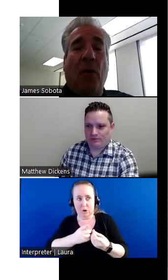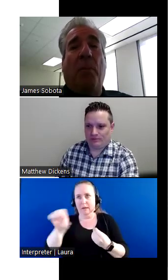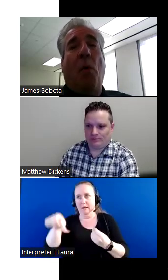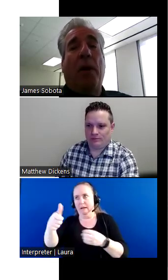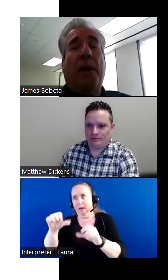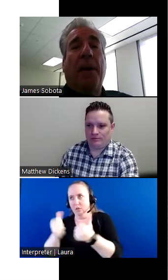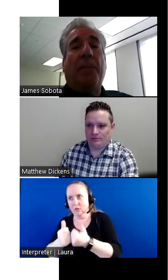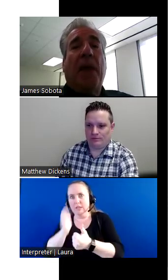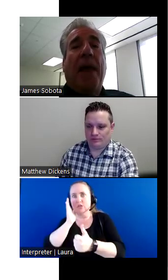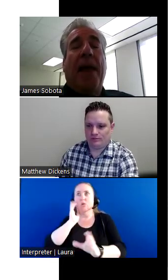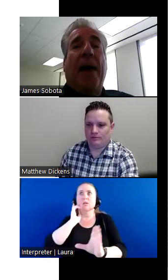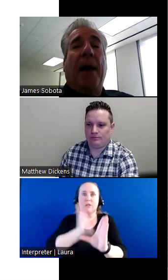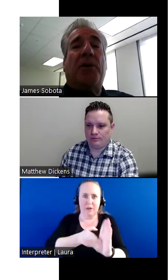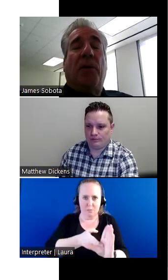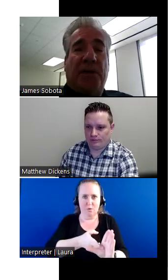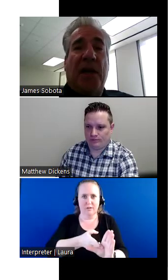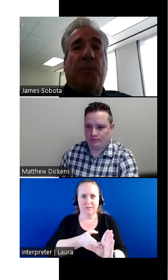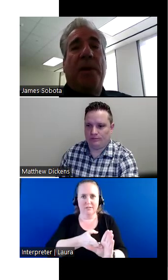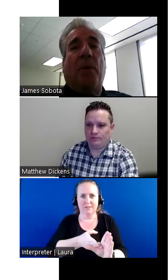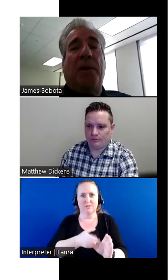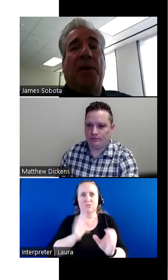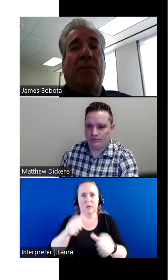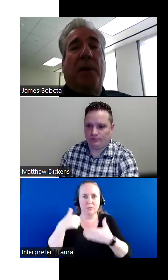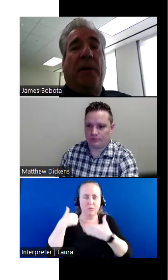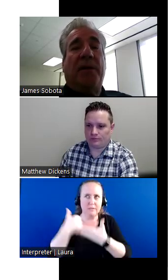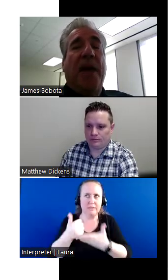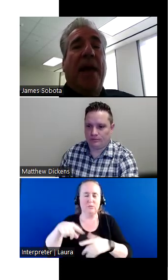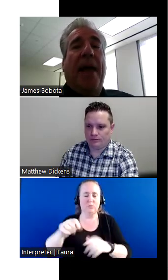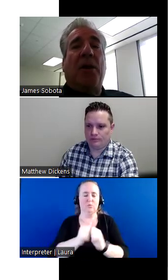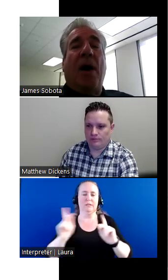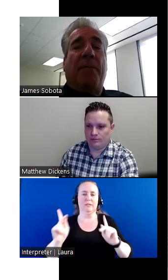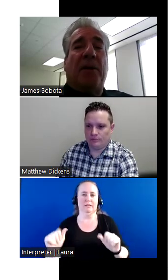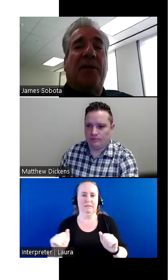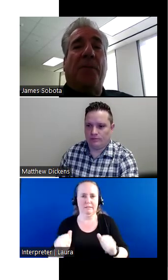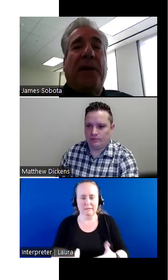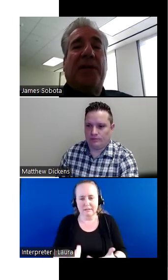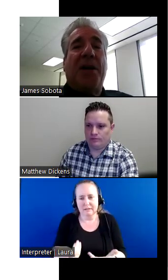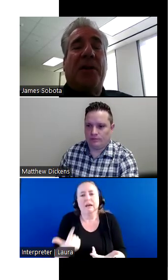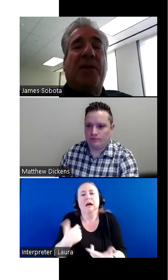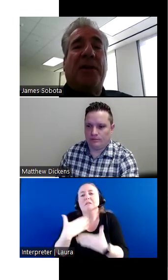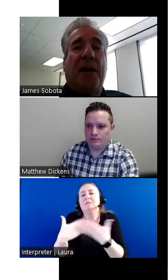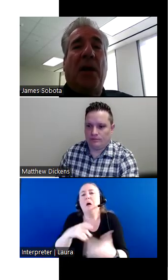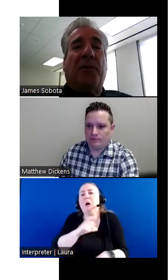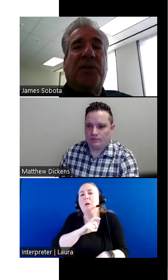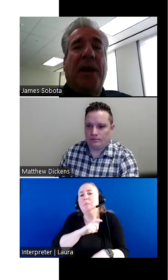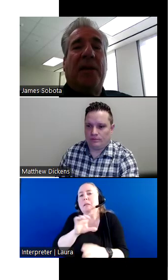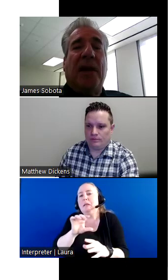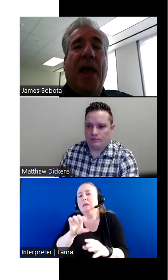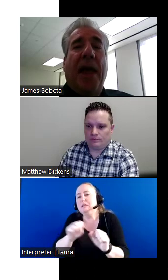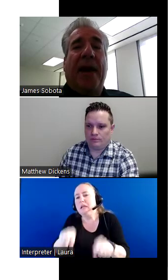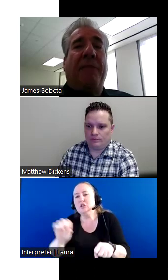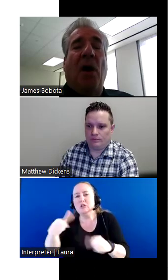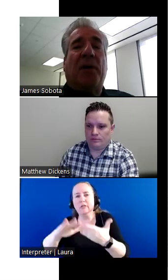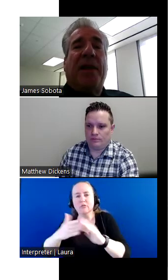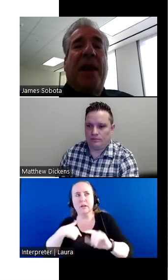get on board, uh, to assist people with disabilities. And, you know, I've been to some police stations and other cities